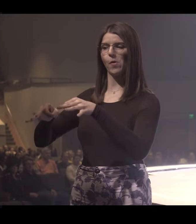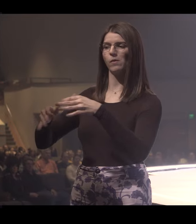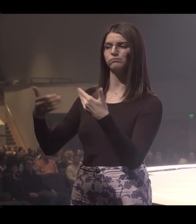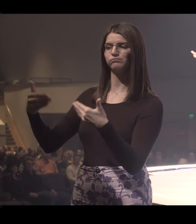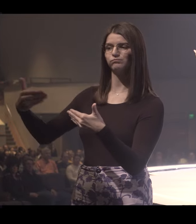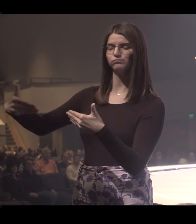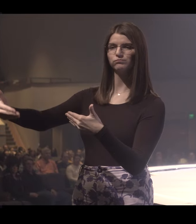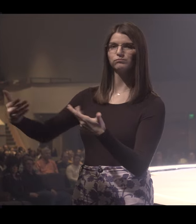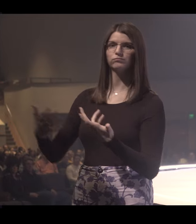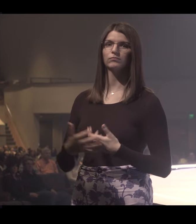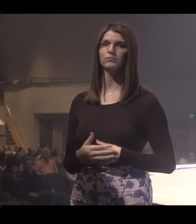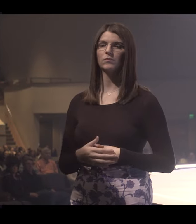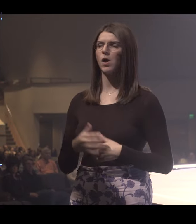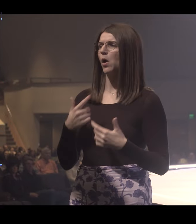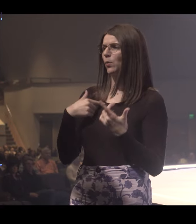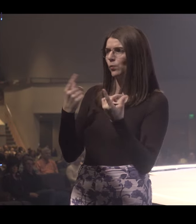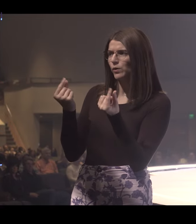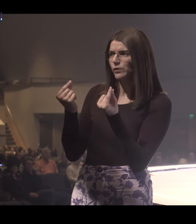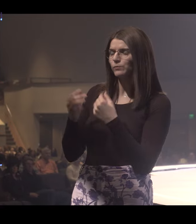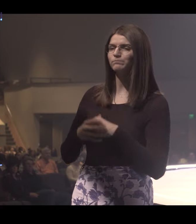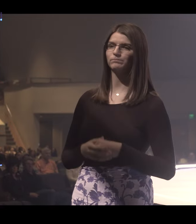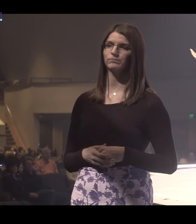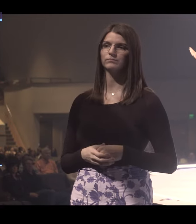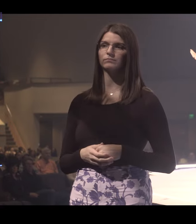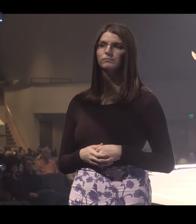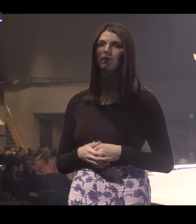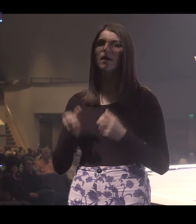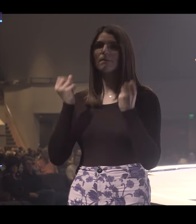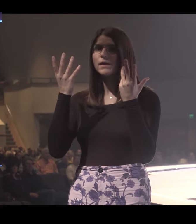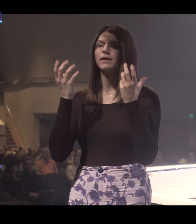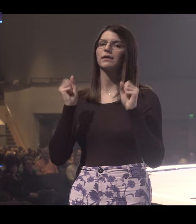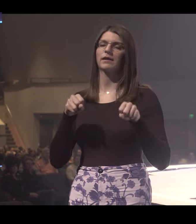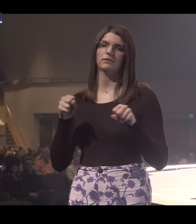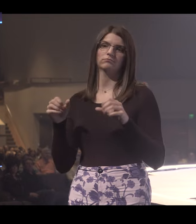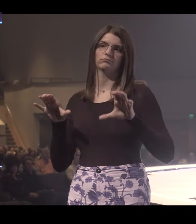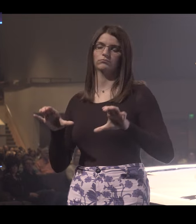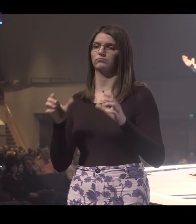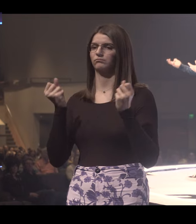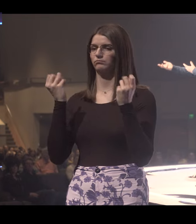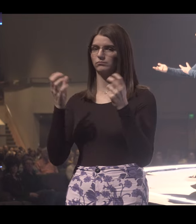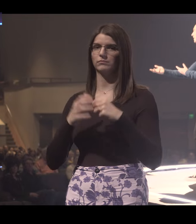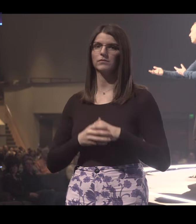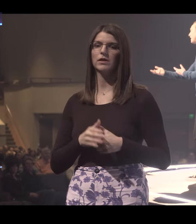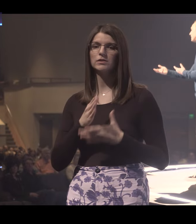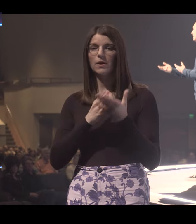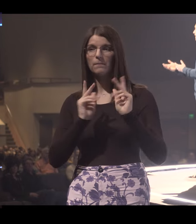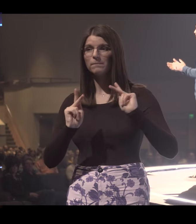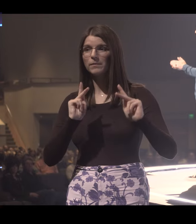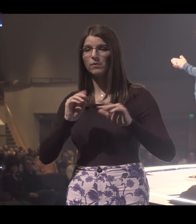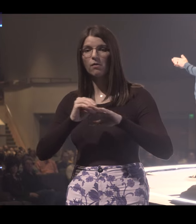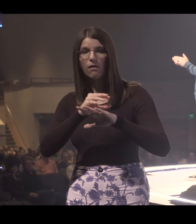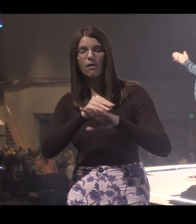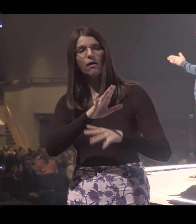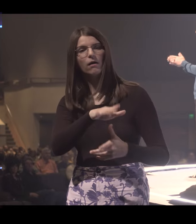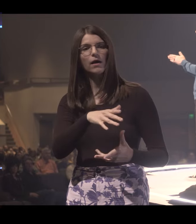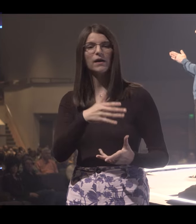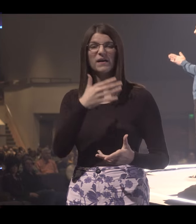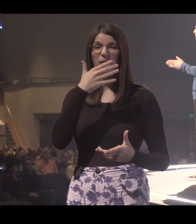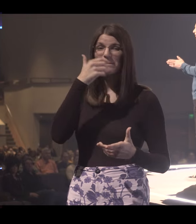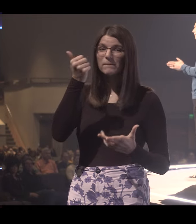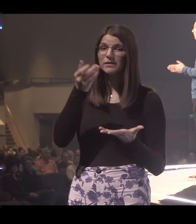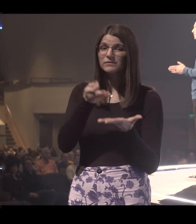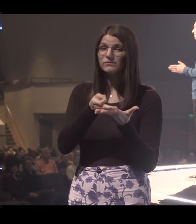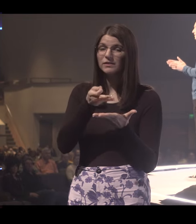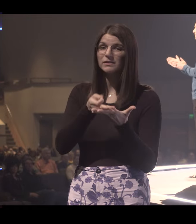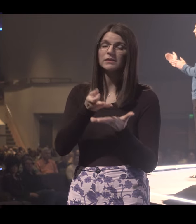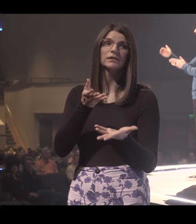play it out. What do you think I should do? Now, there's lots of things he could have done. And, you some people give him the advice that, hey, the